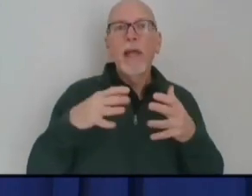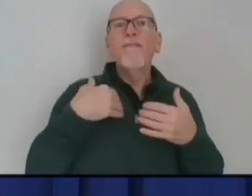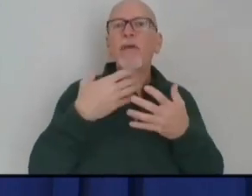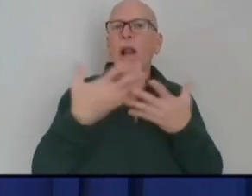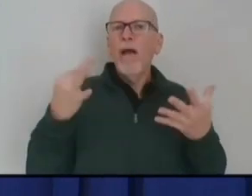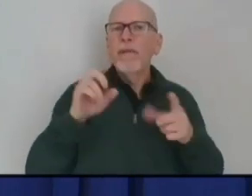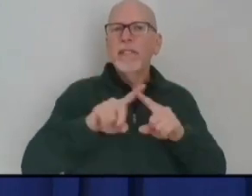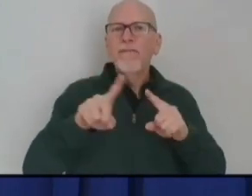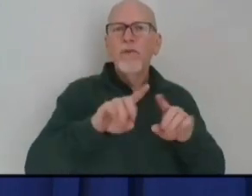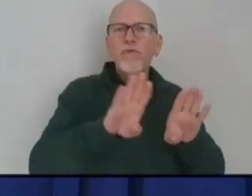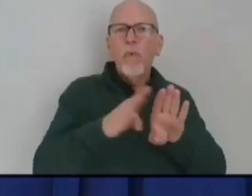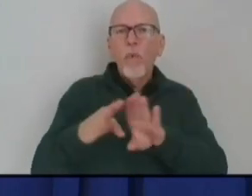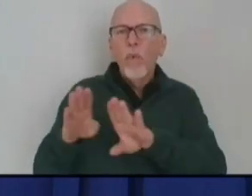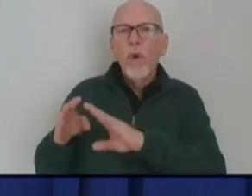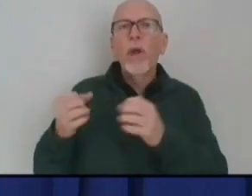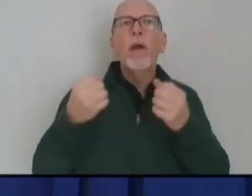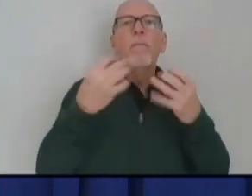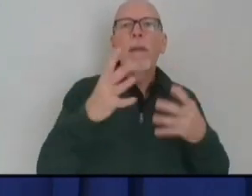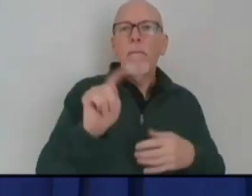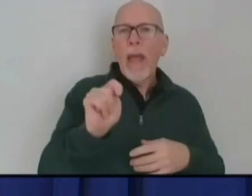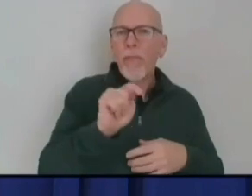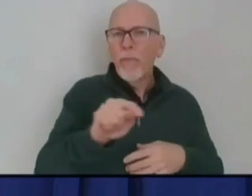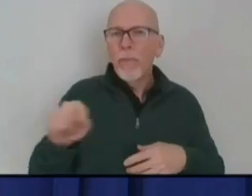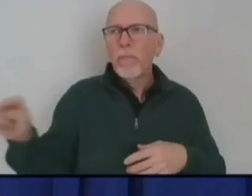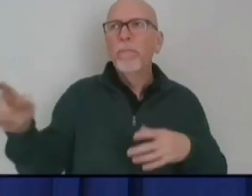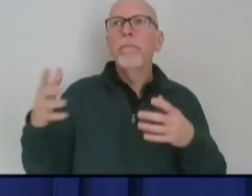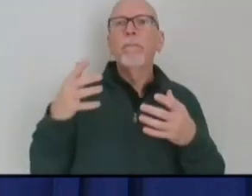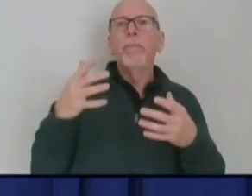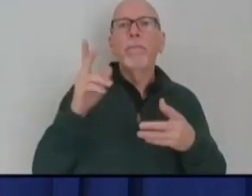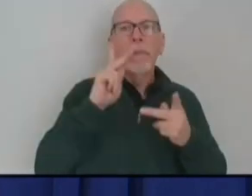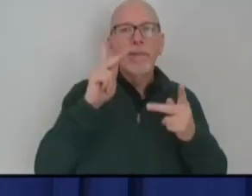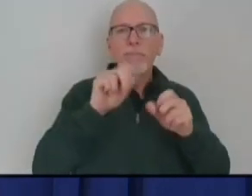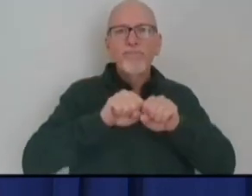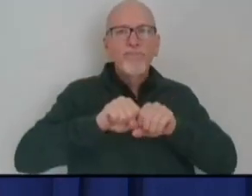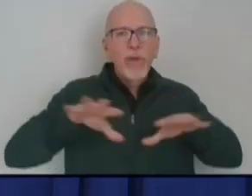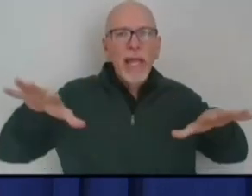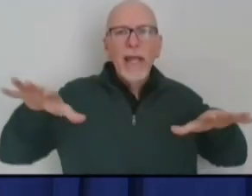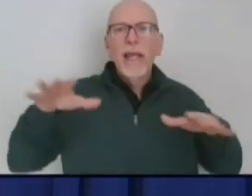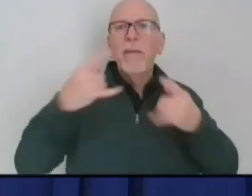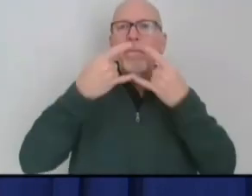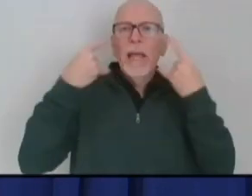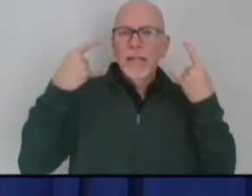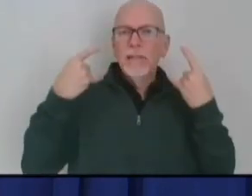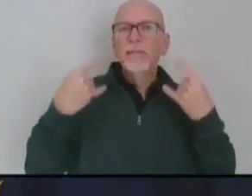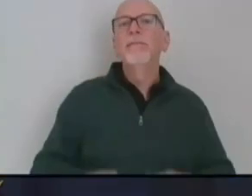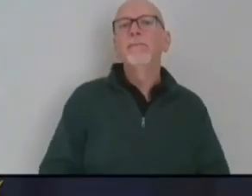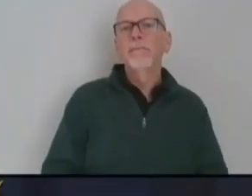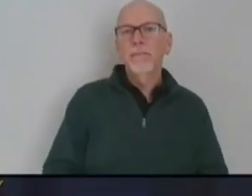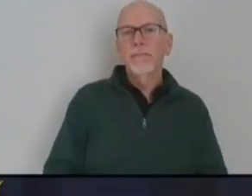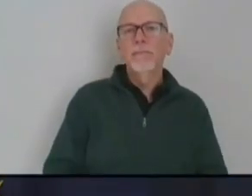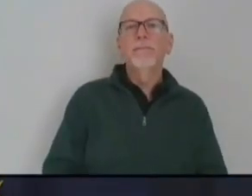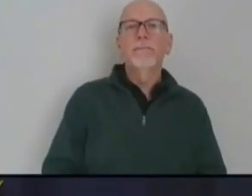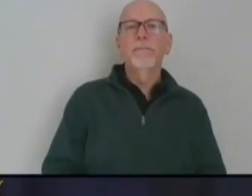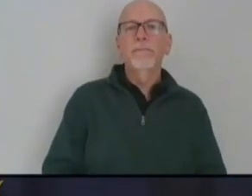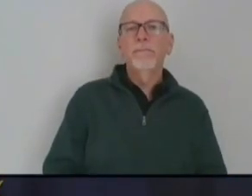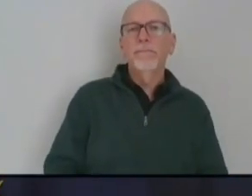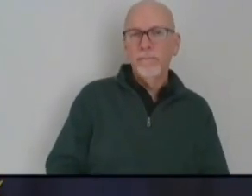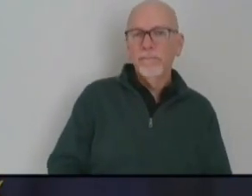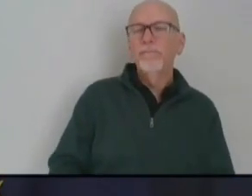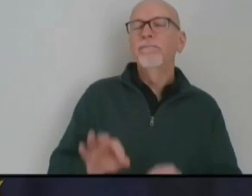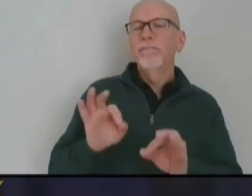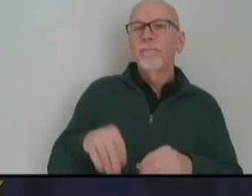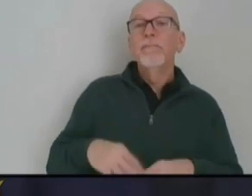of bathrooms, a lot of people spread out, socially distanced and masked. Lindsay? Yes, Hal. So,